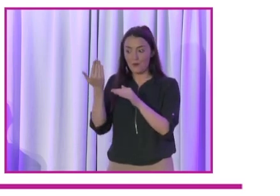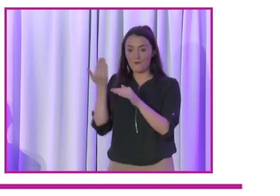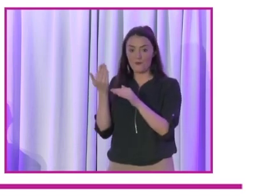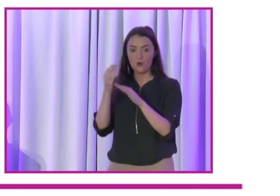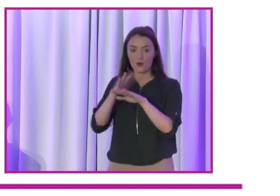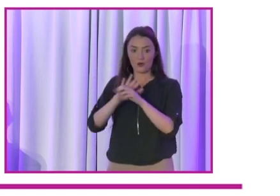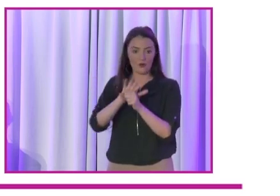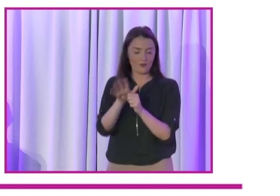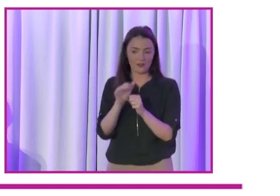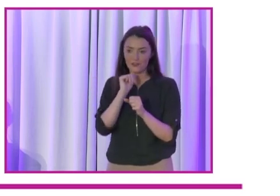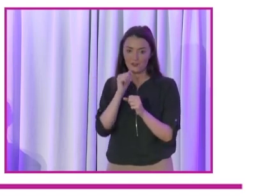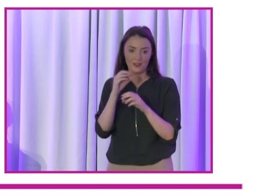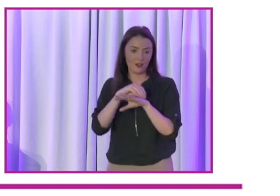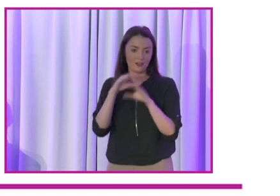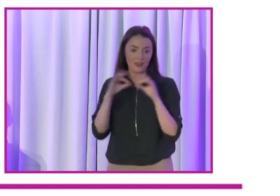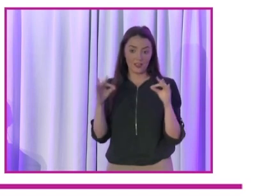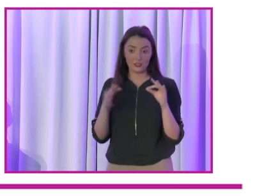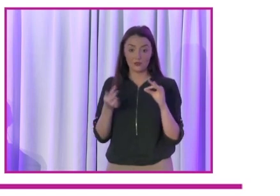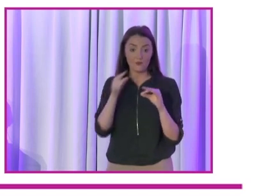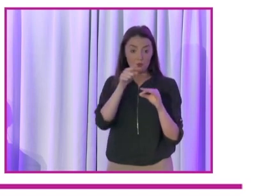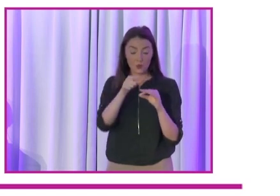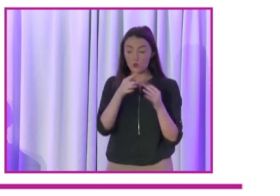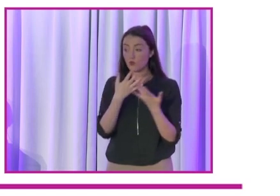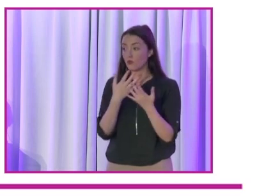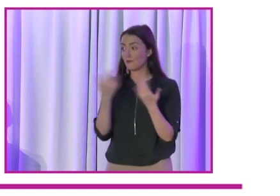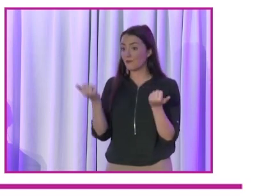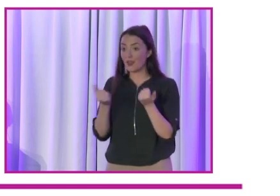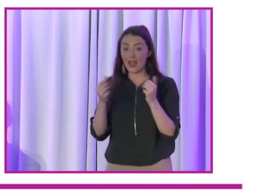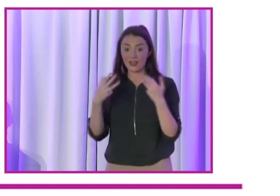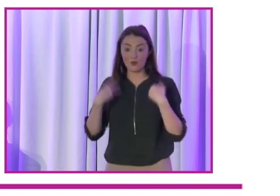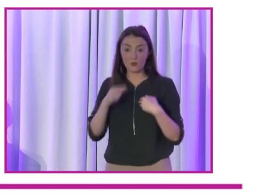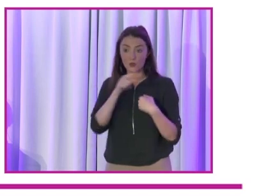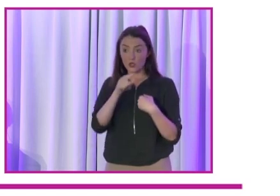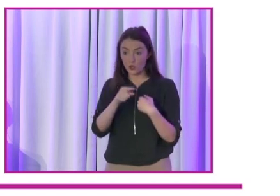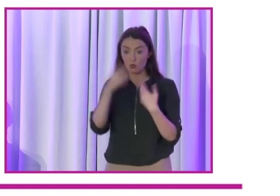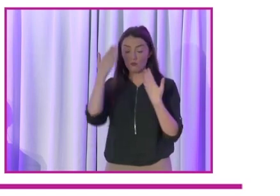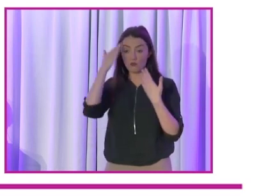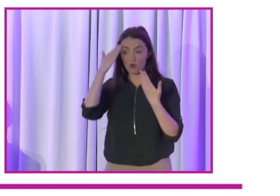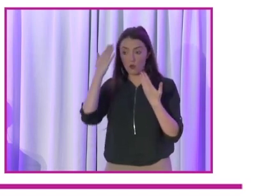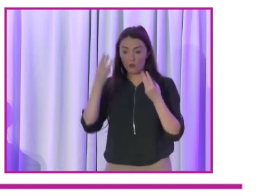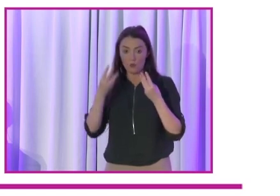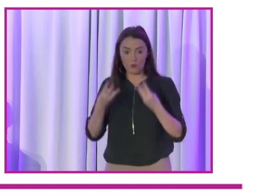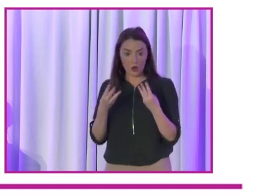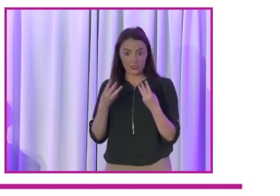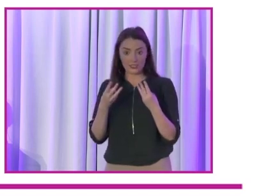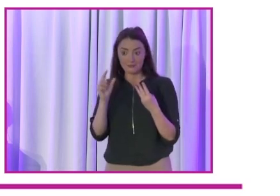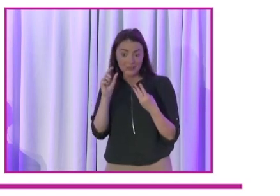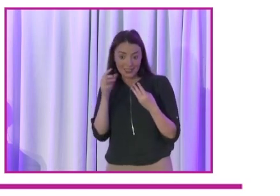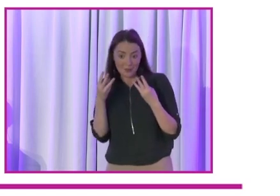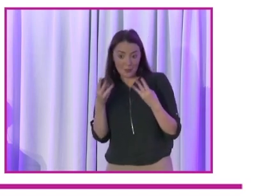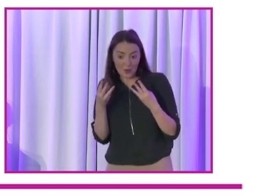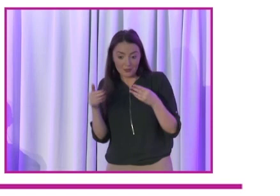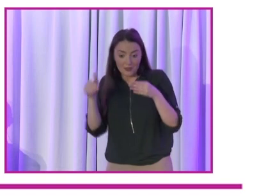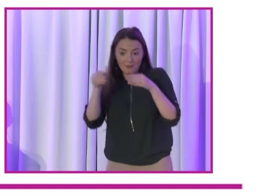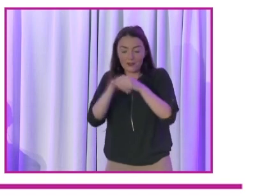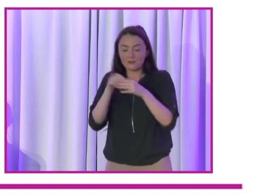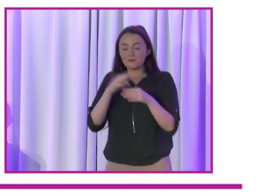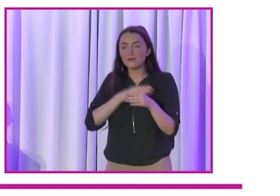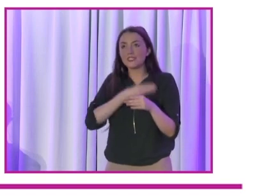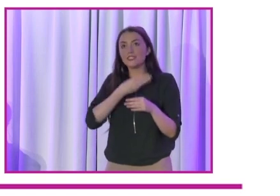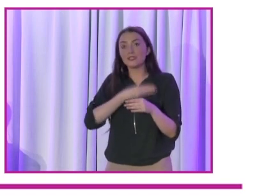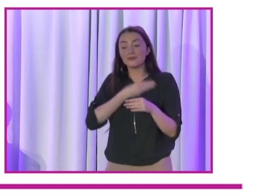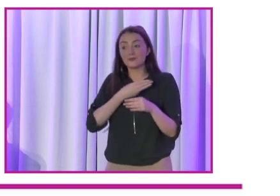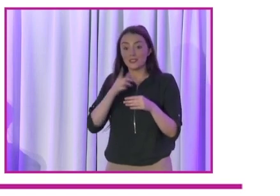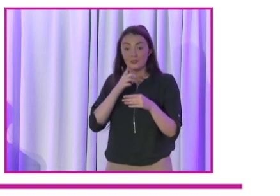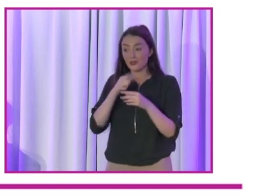If you or any woman you know is vaguely interested in running for election, please talk to us, please